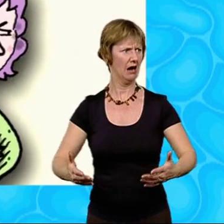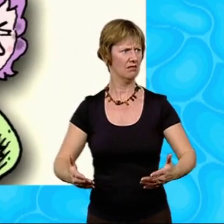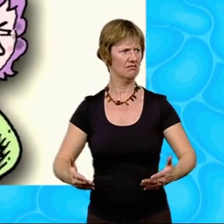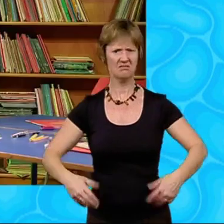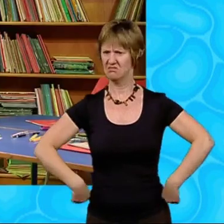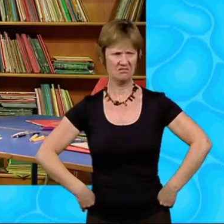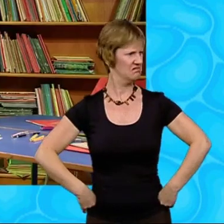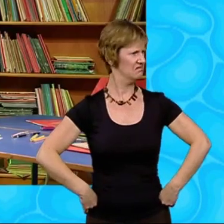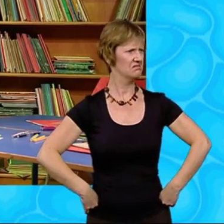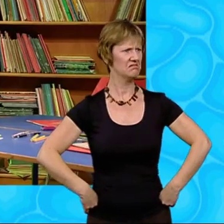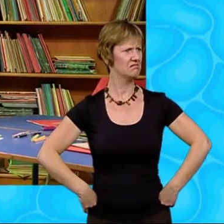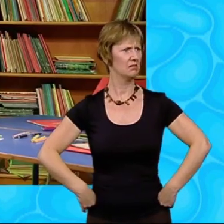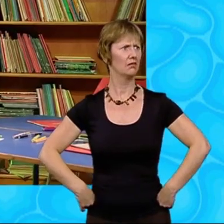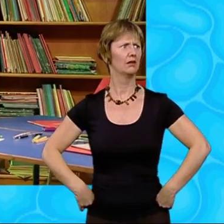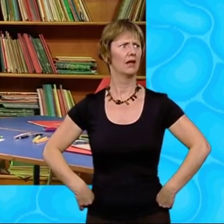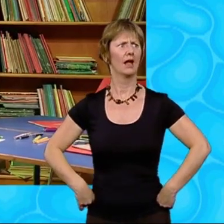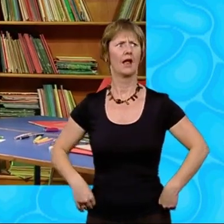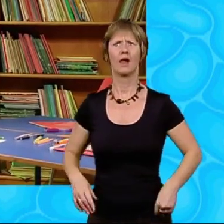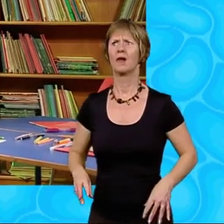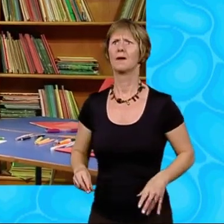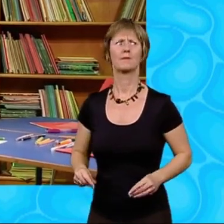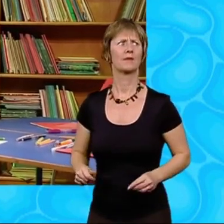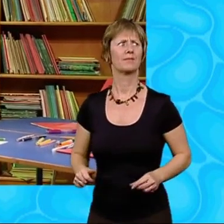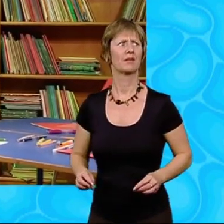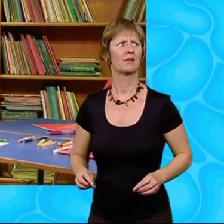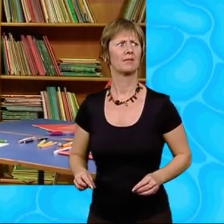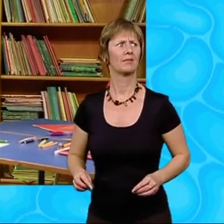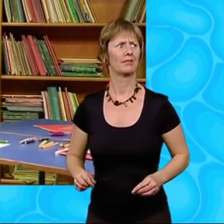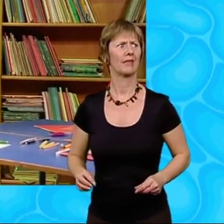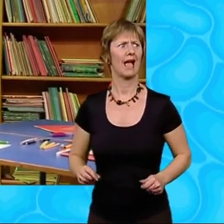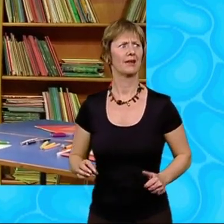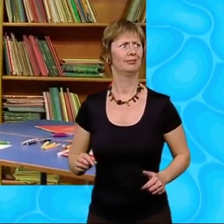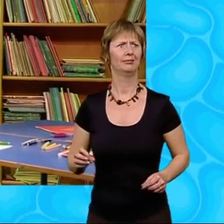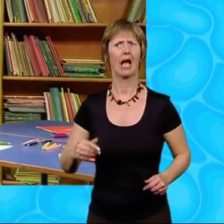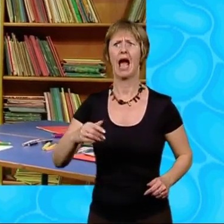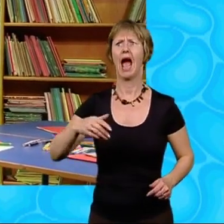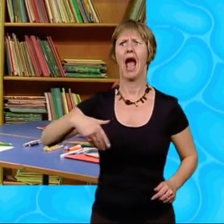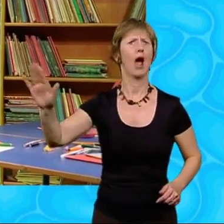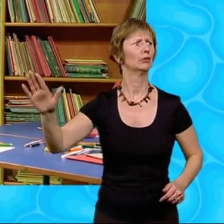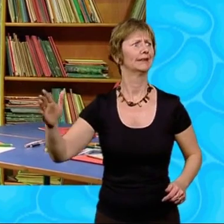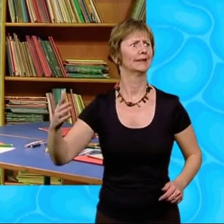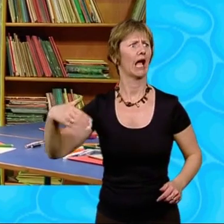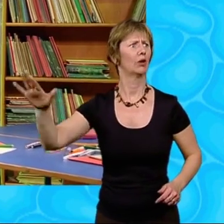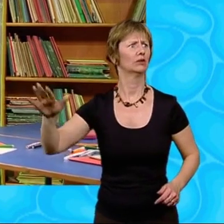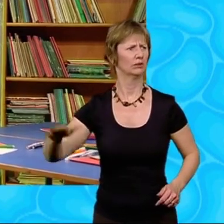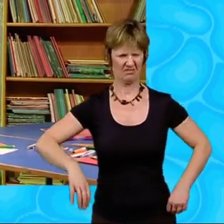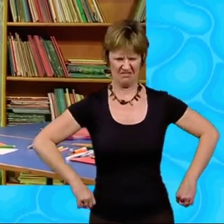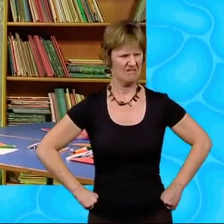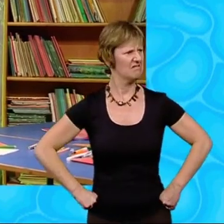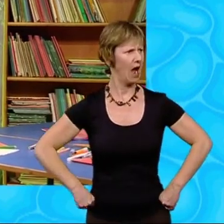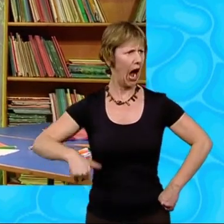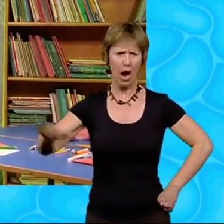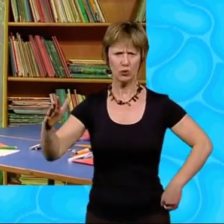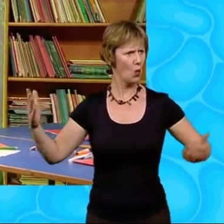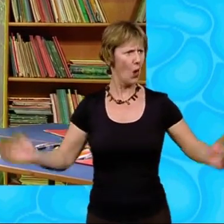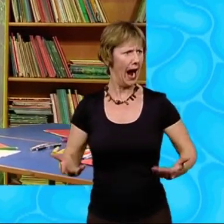particular. Er, she just stepped out for a moment, Hannah replied. Steps out where? asked